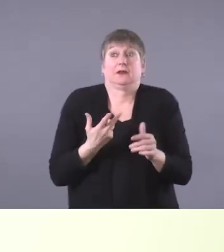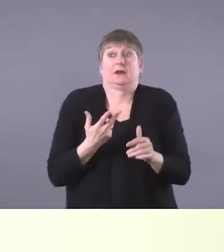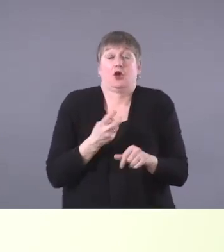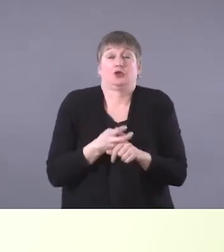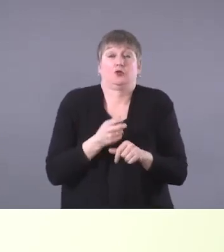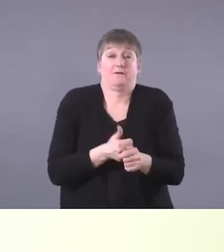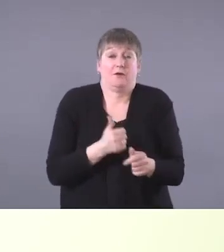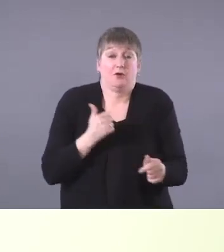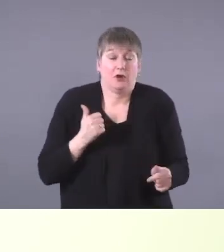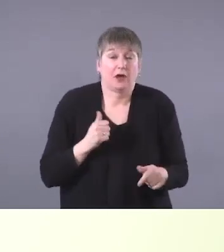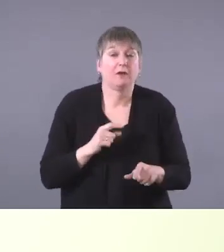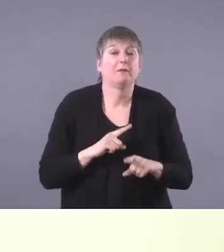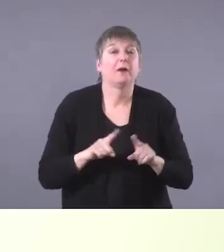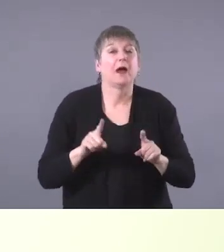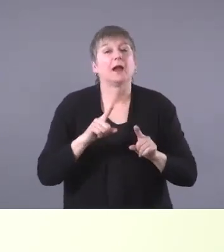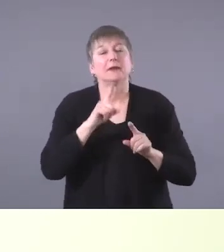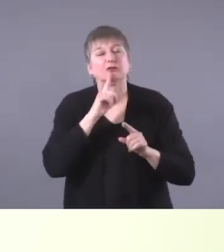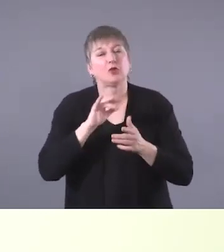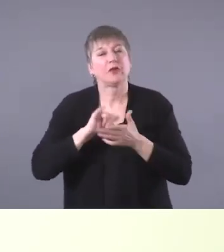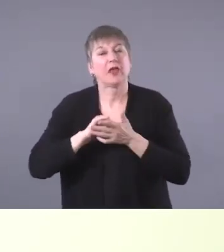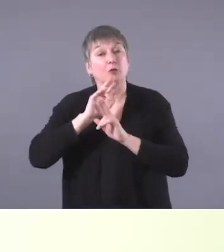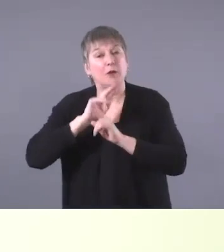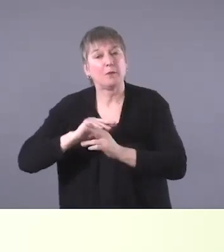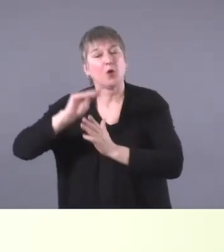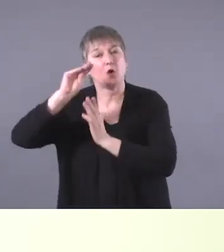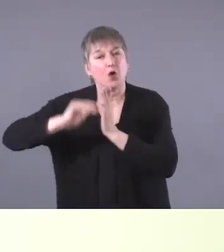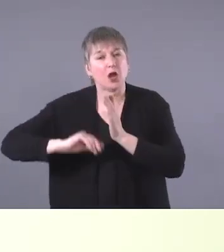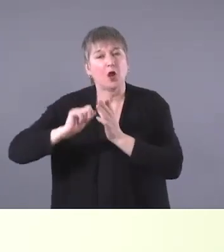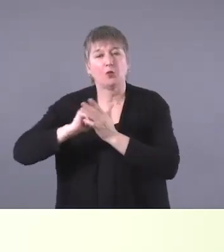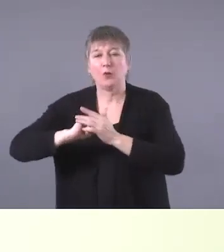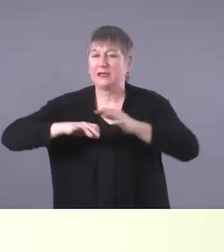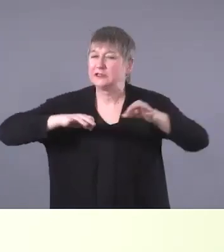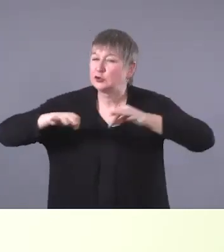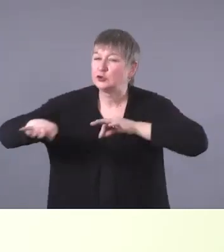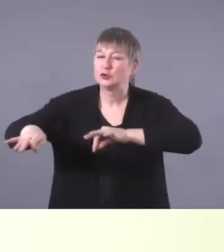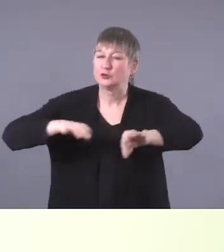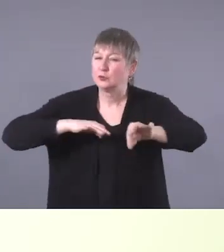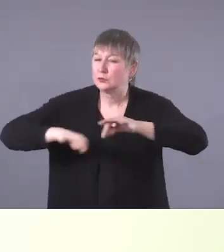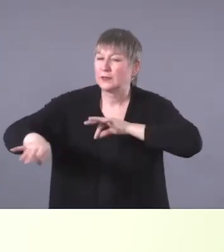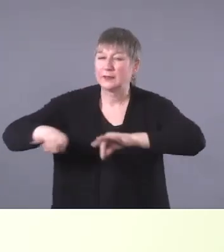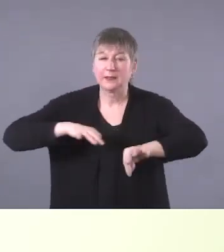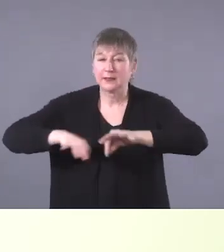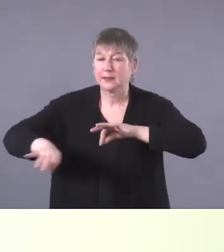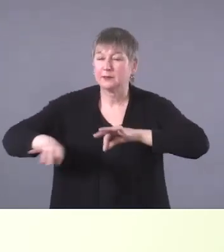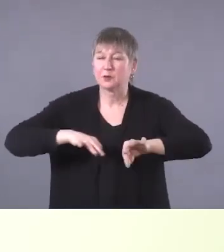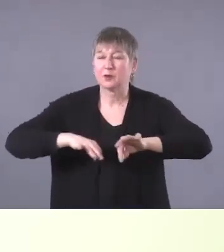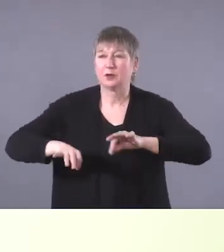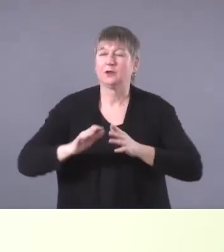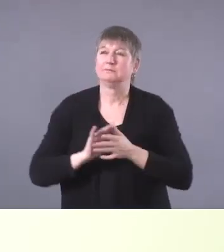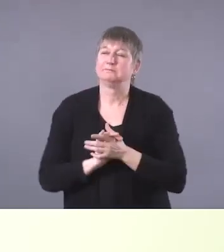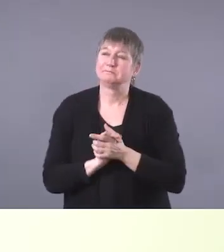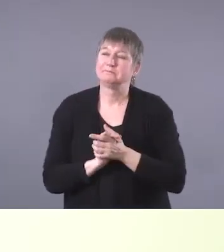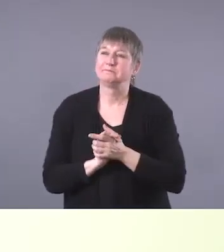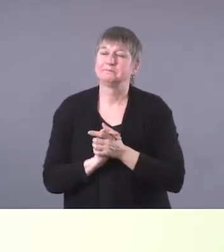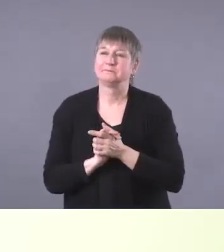sure that we're very descriptive when we report outcomes. Um, we can make sure that we make